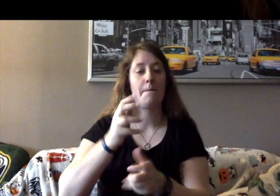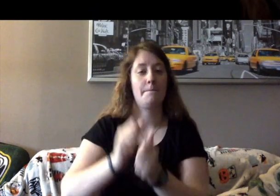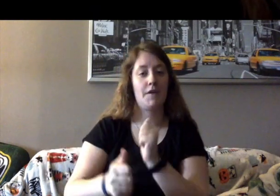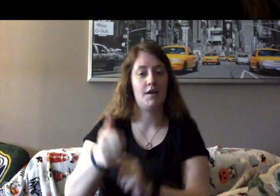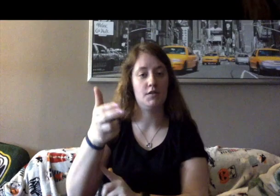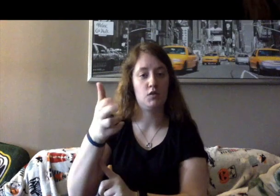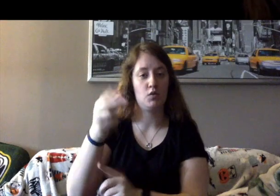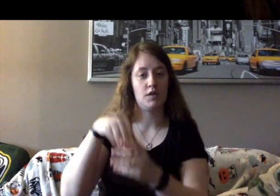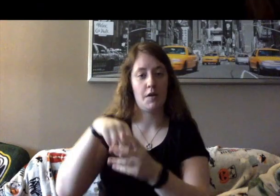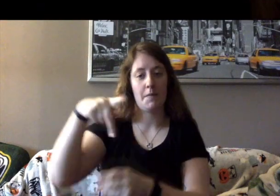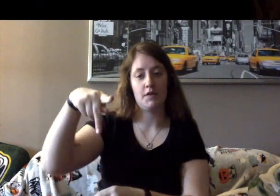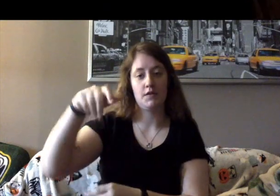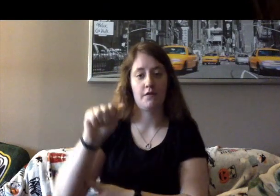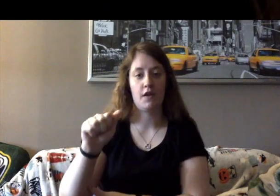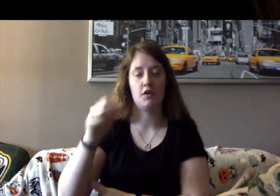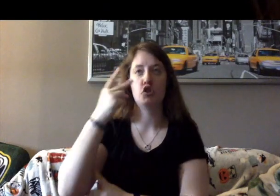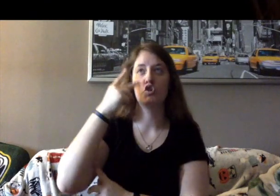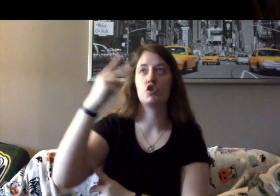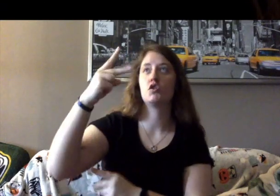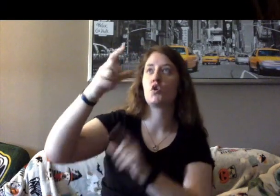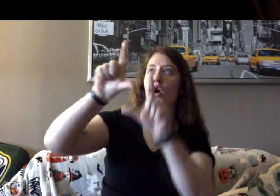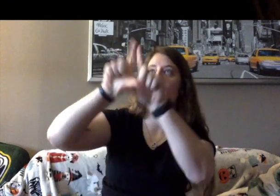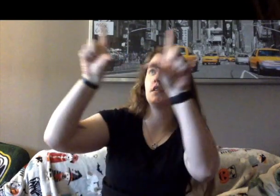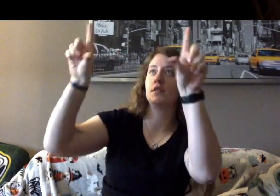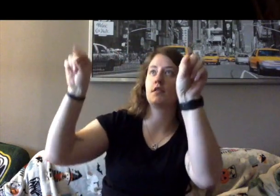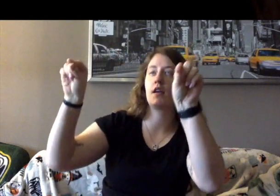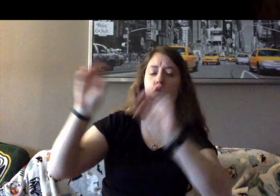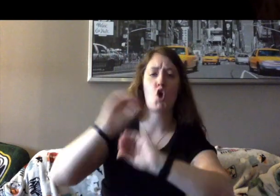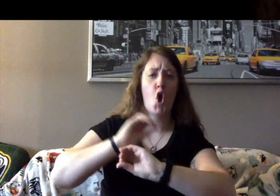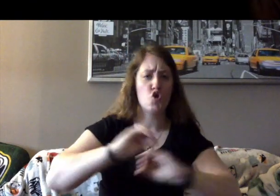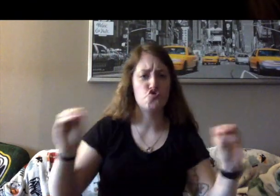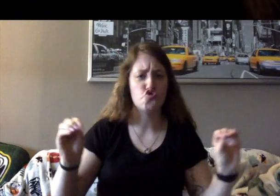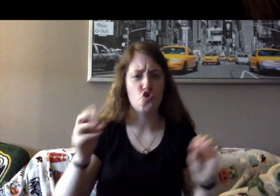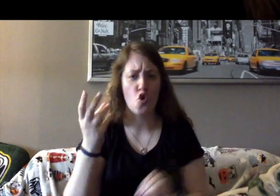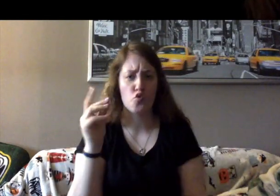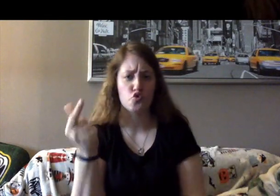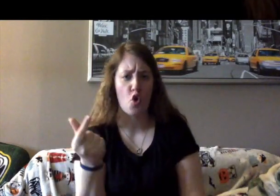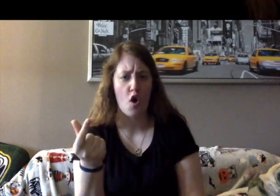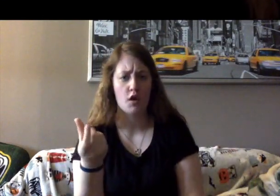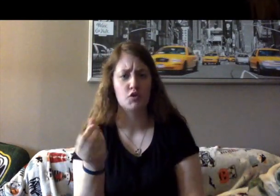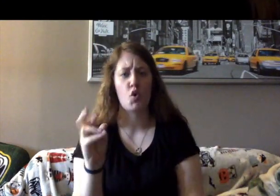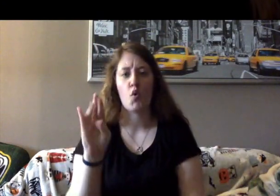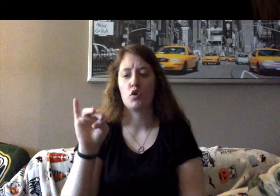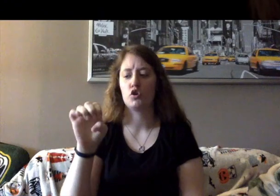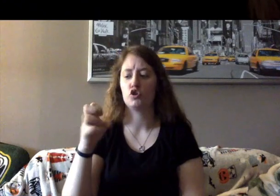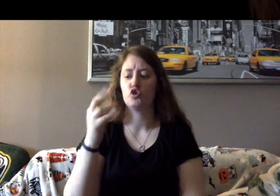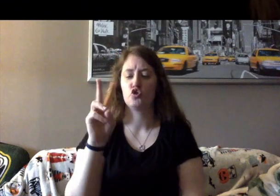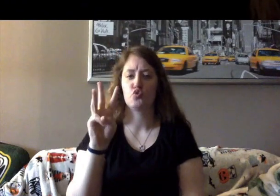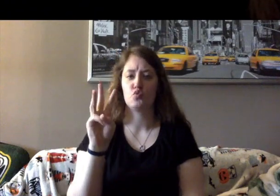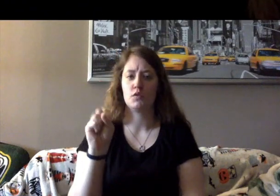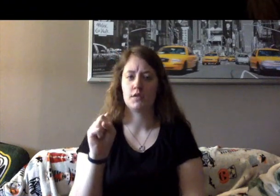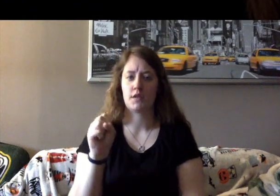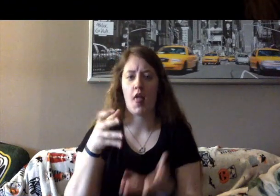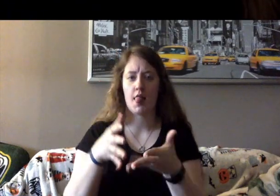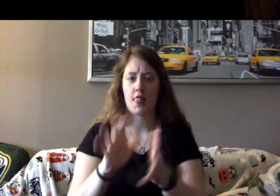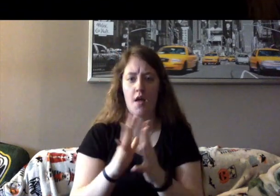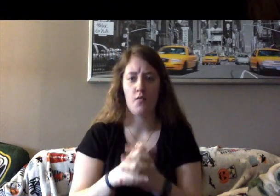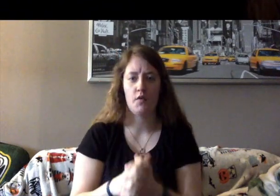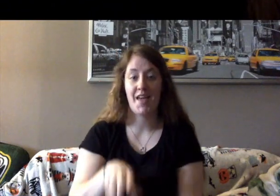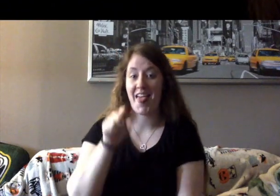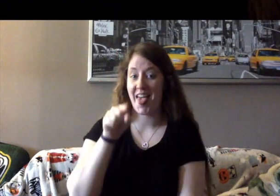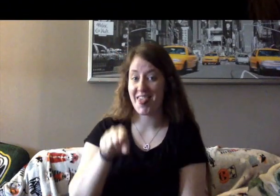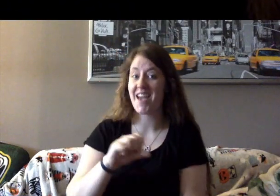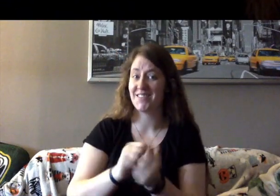saw a sign. No dogs or Jews allowed. This is how it was